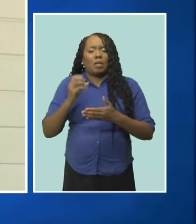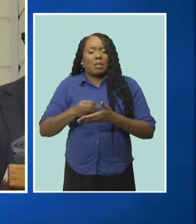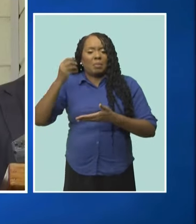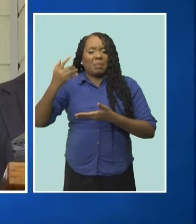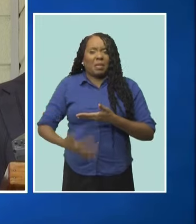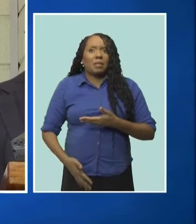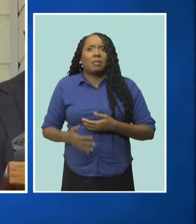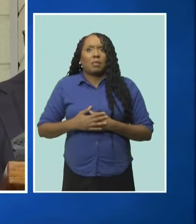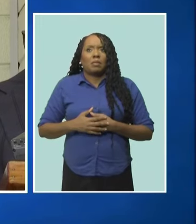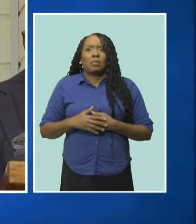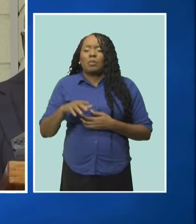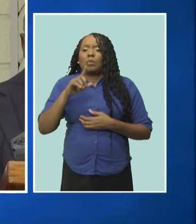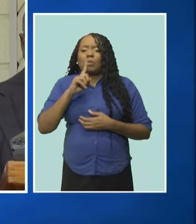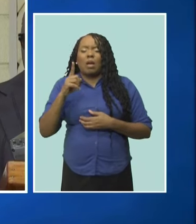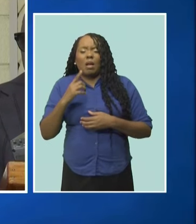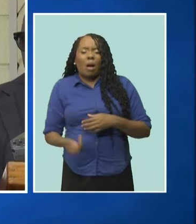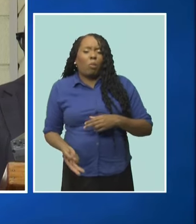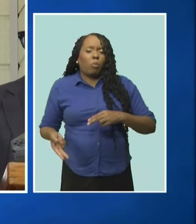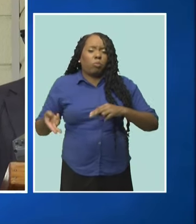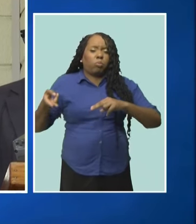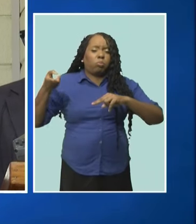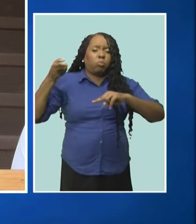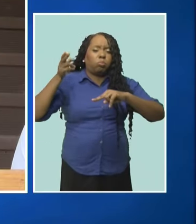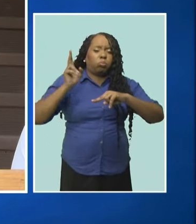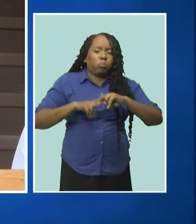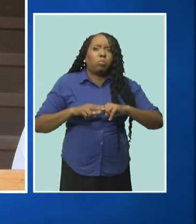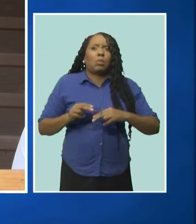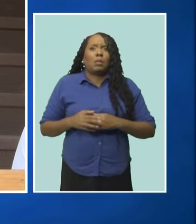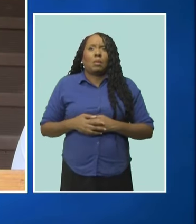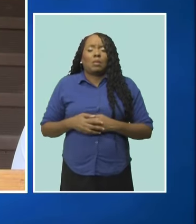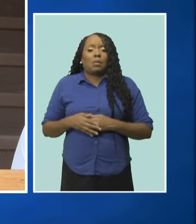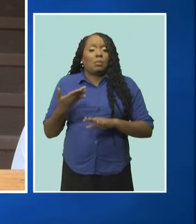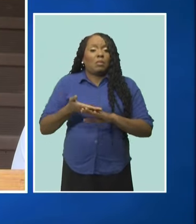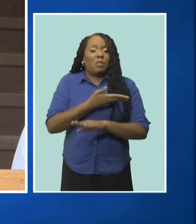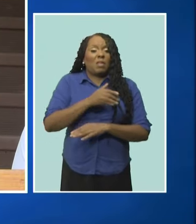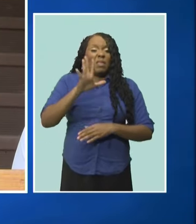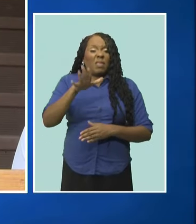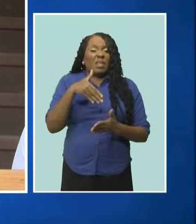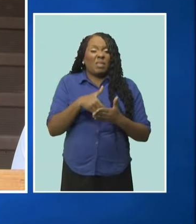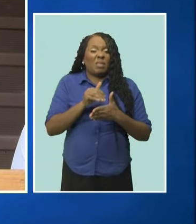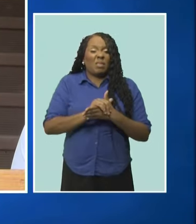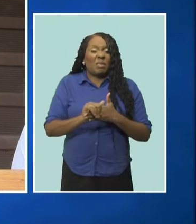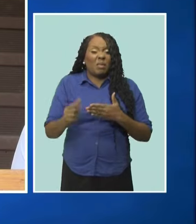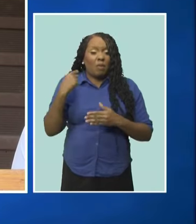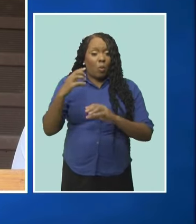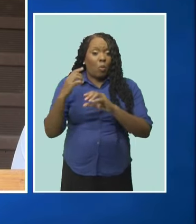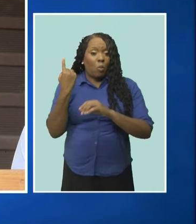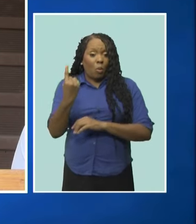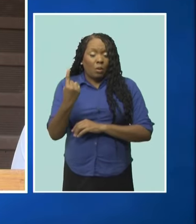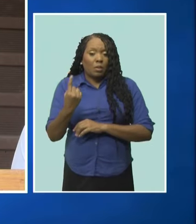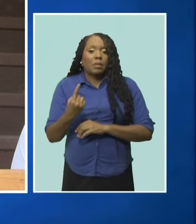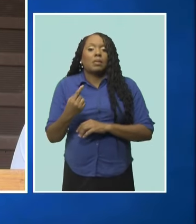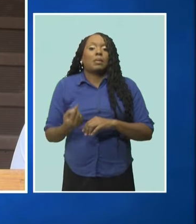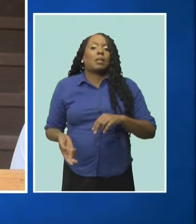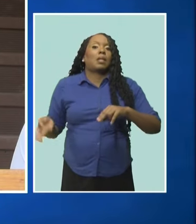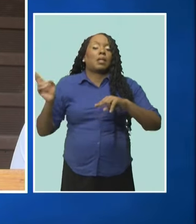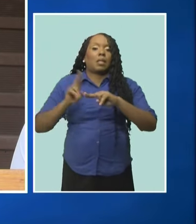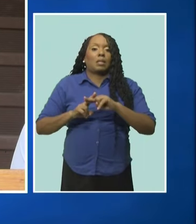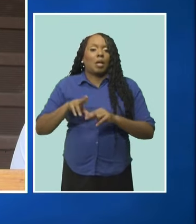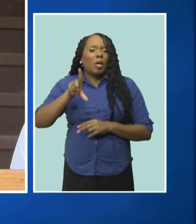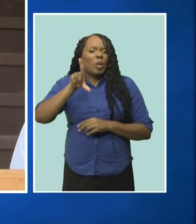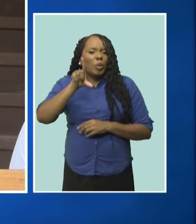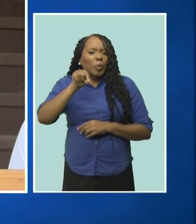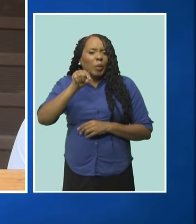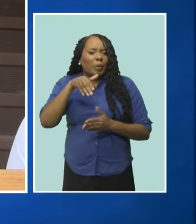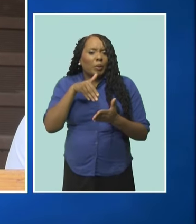increase in the price of shipping containers, from $5,000 per container to $20,000 per